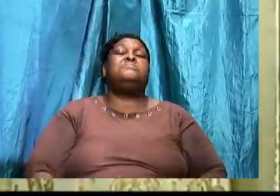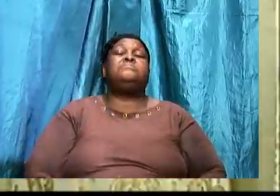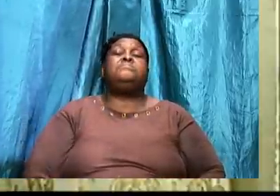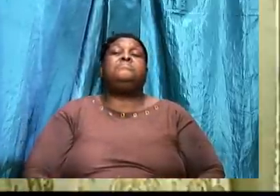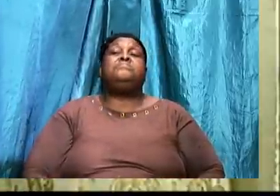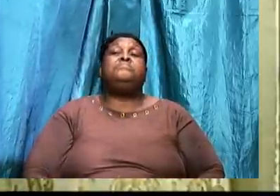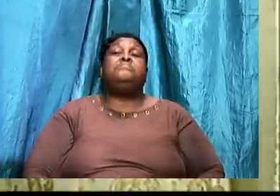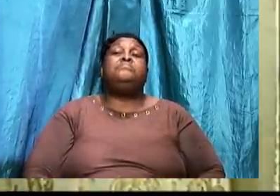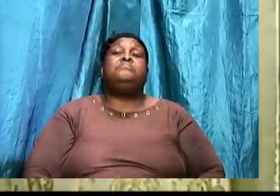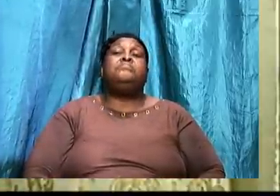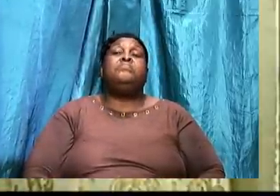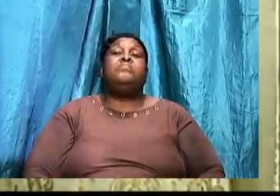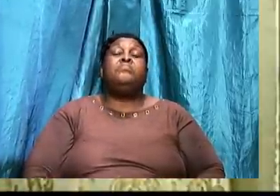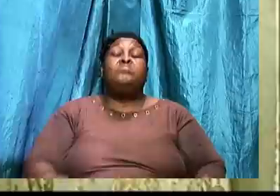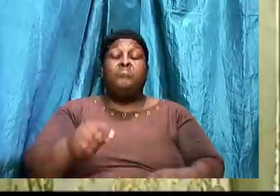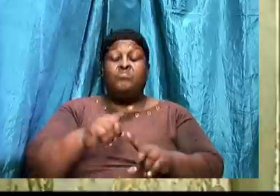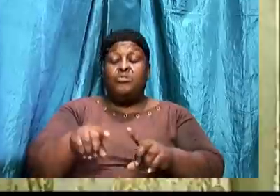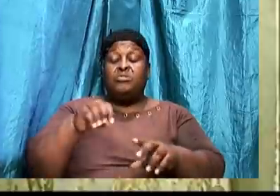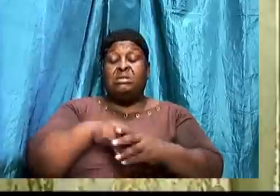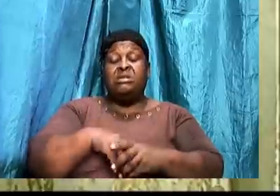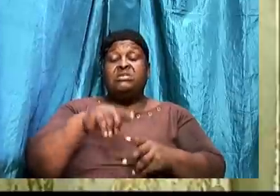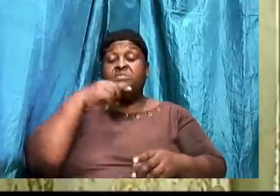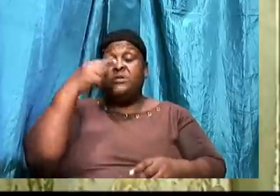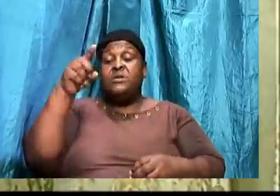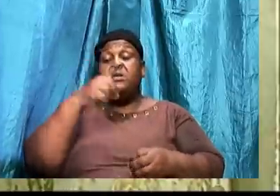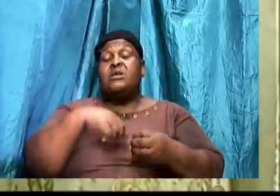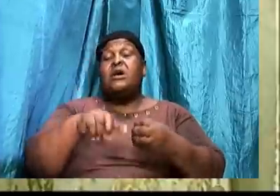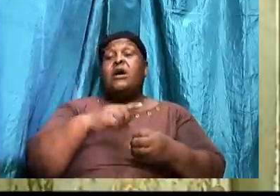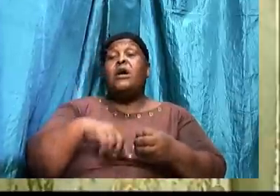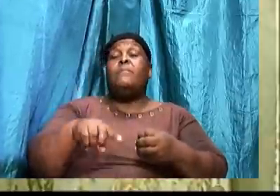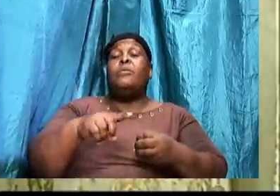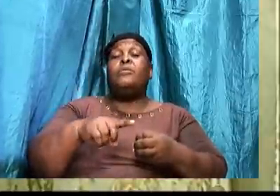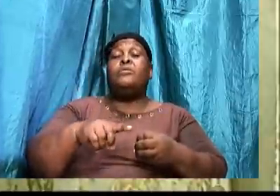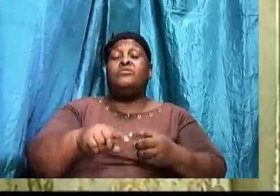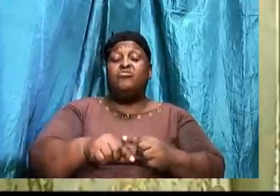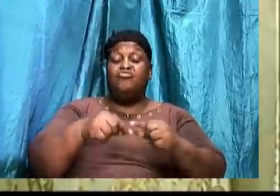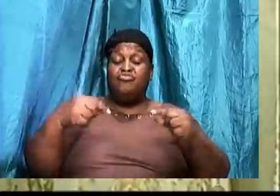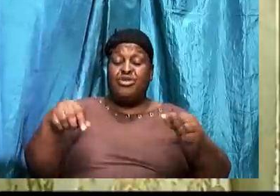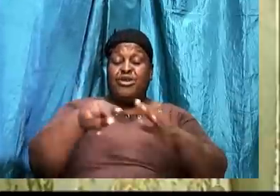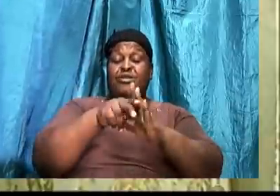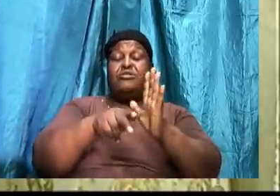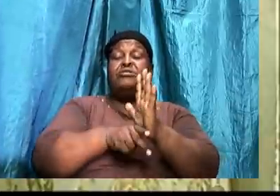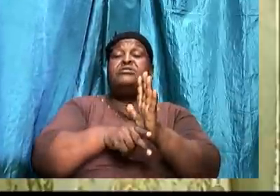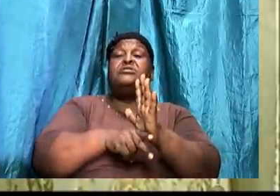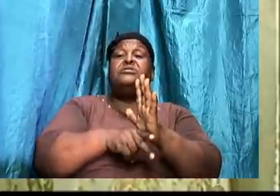But in talking about. The greatness of Melchizedek.